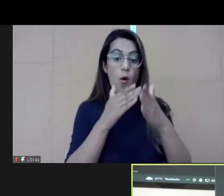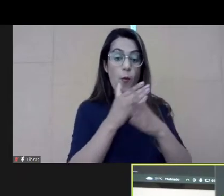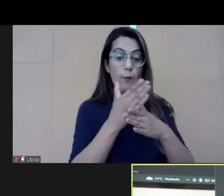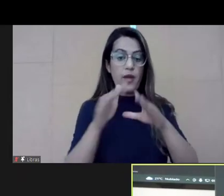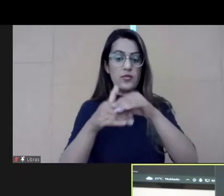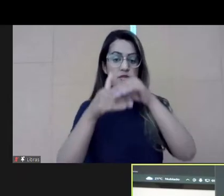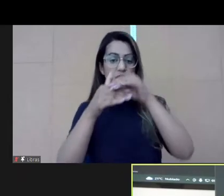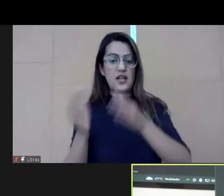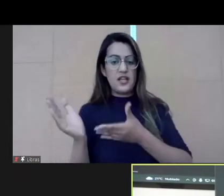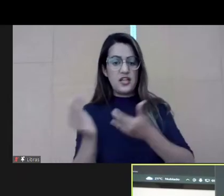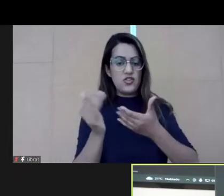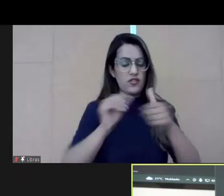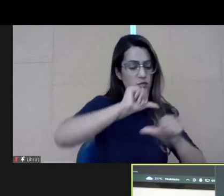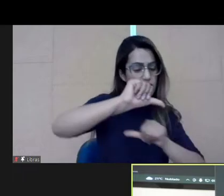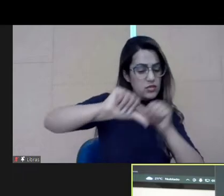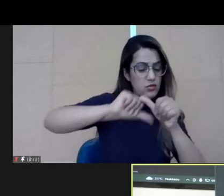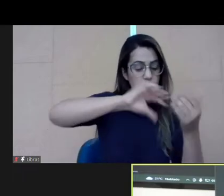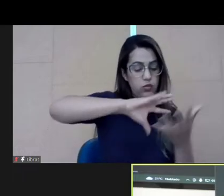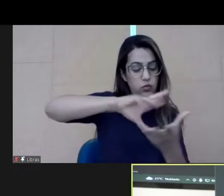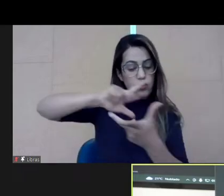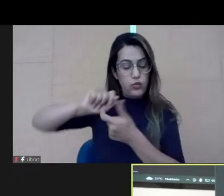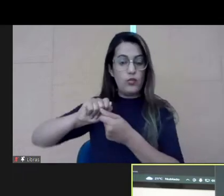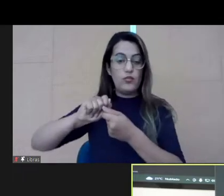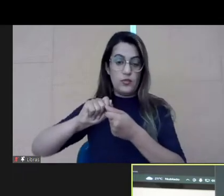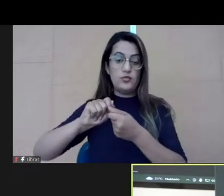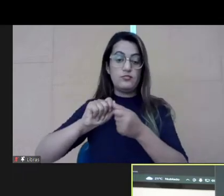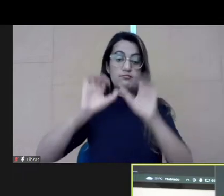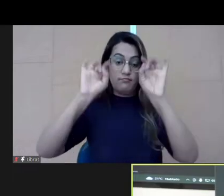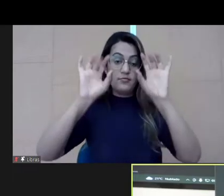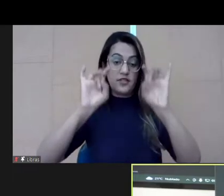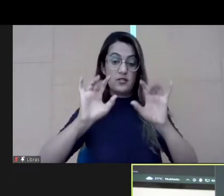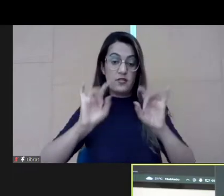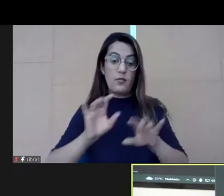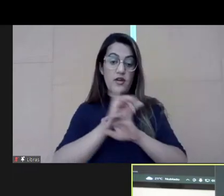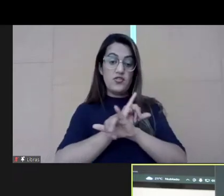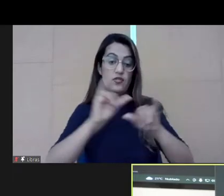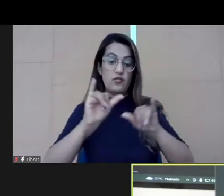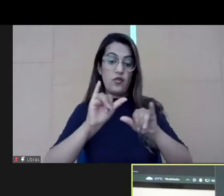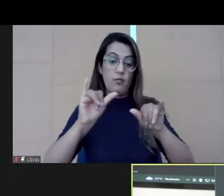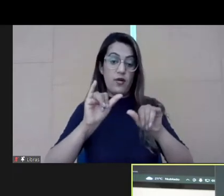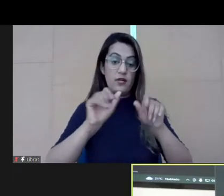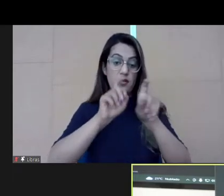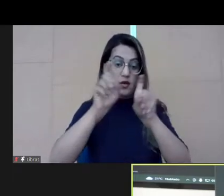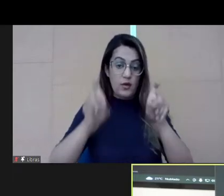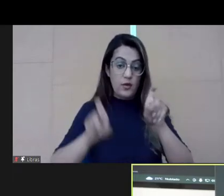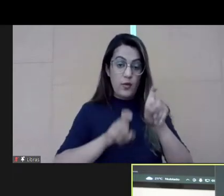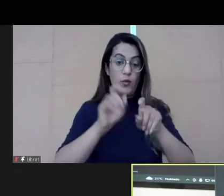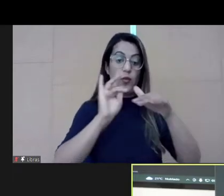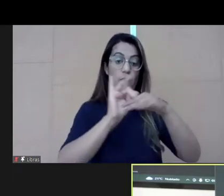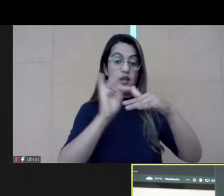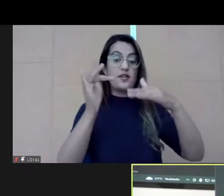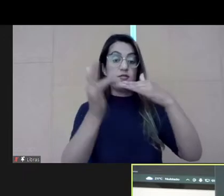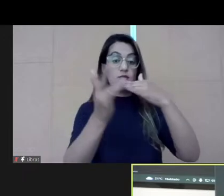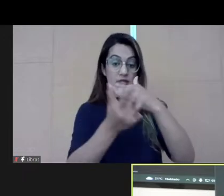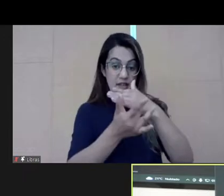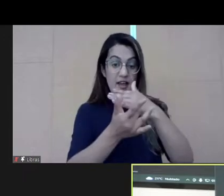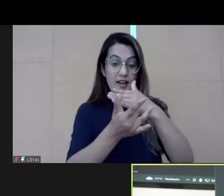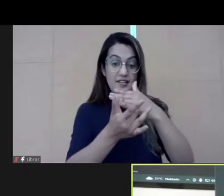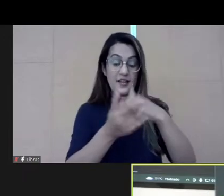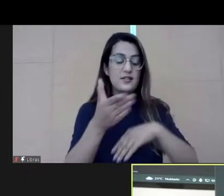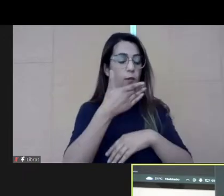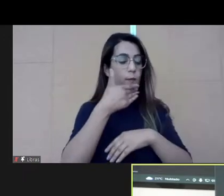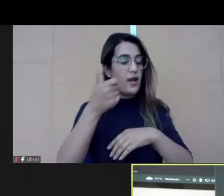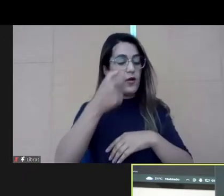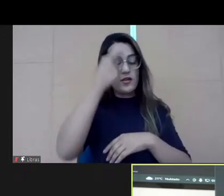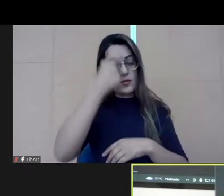And especially on the communication, social media, they are much better than ours. And we need to understand